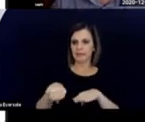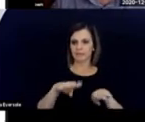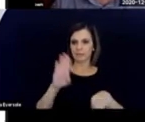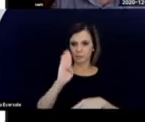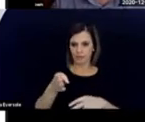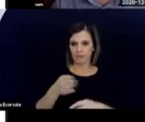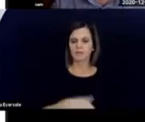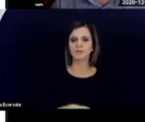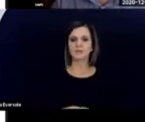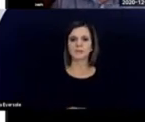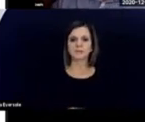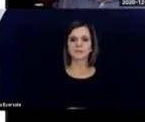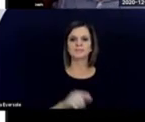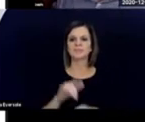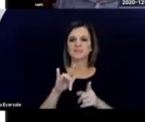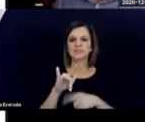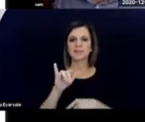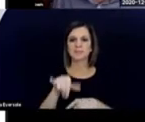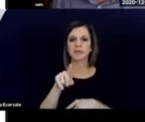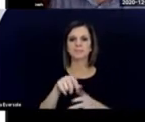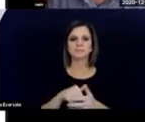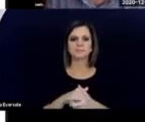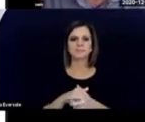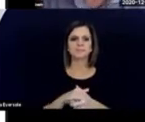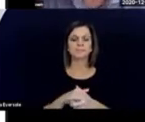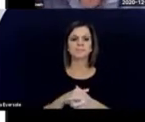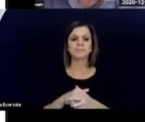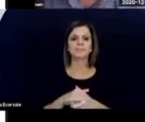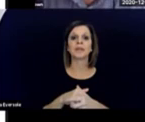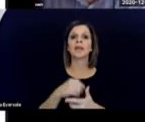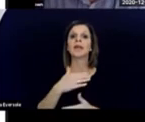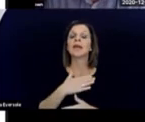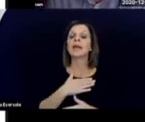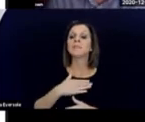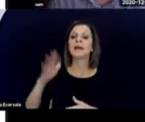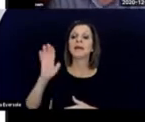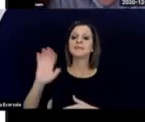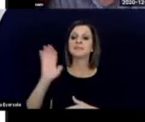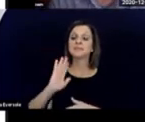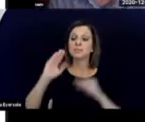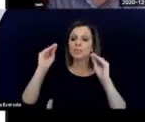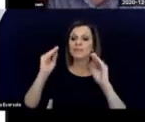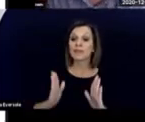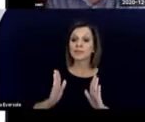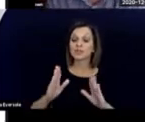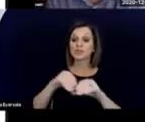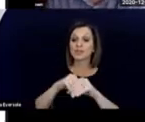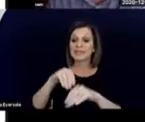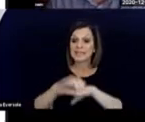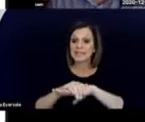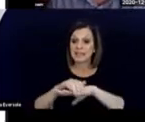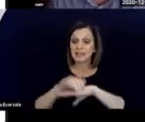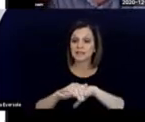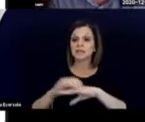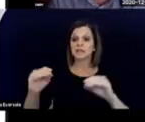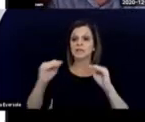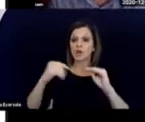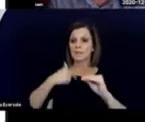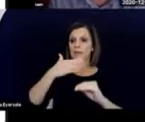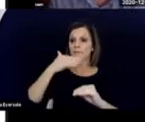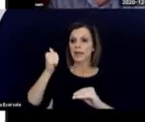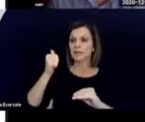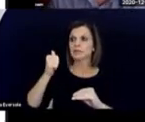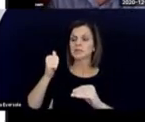I'll skip that. And my old professor in England, Tony Best, wrote an article on